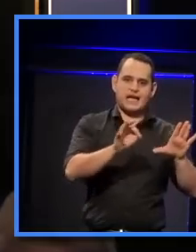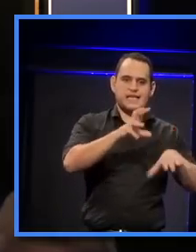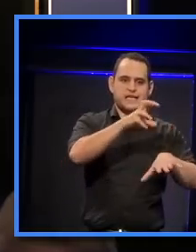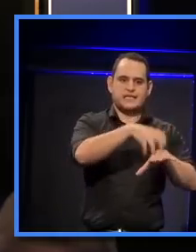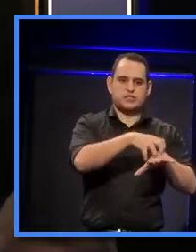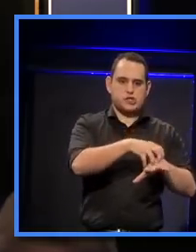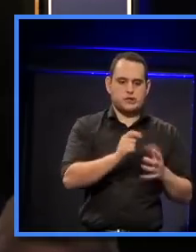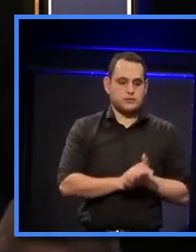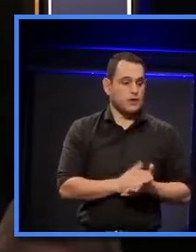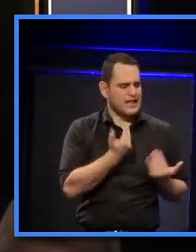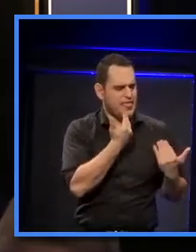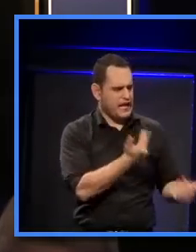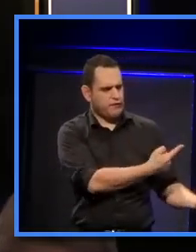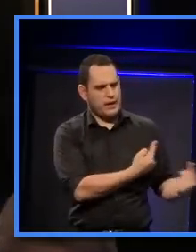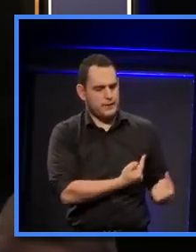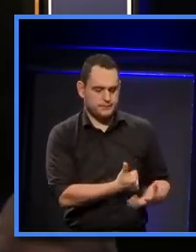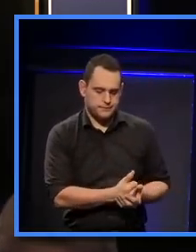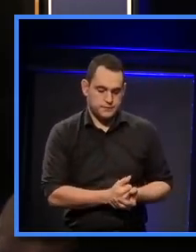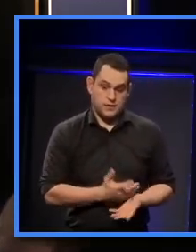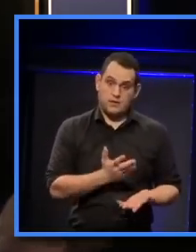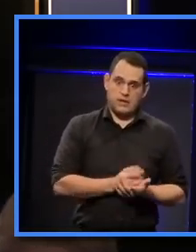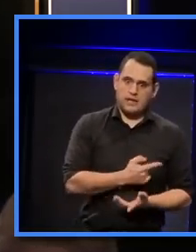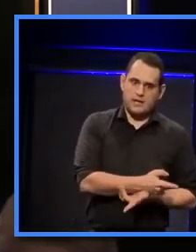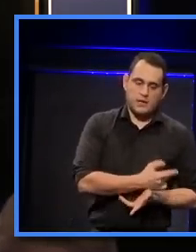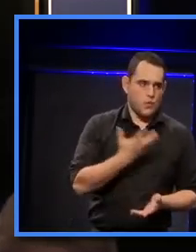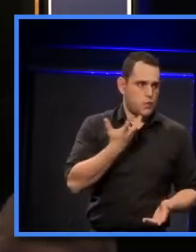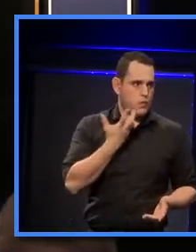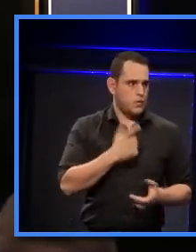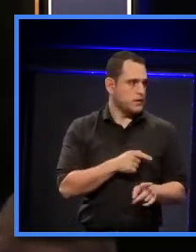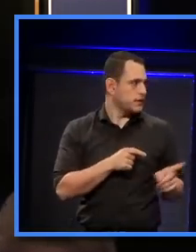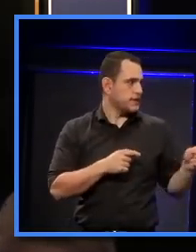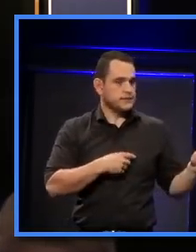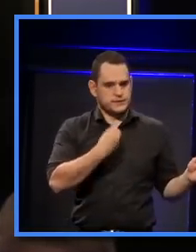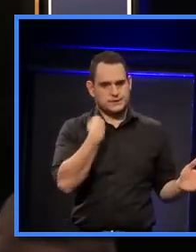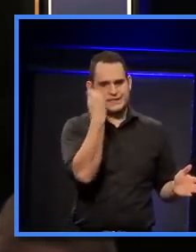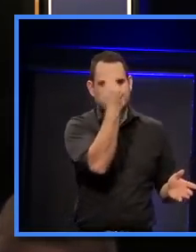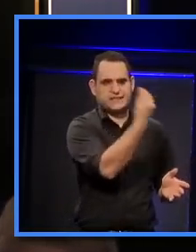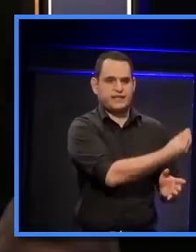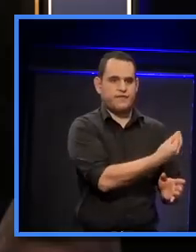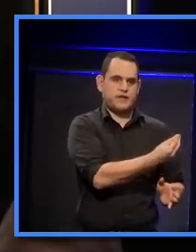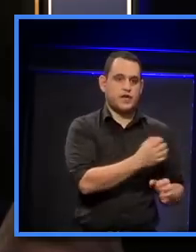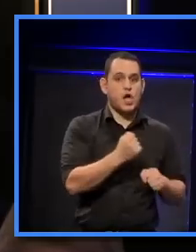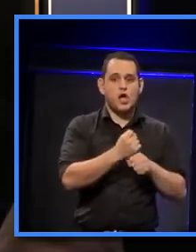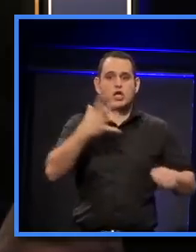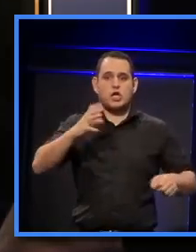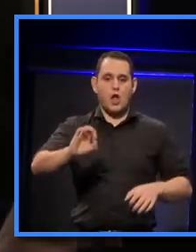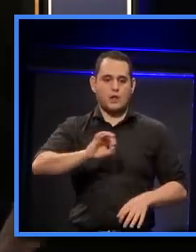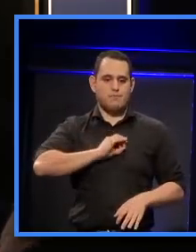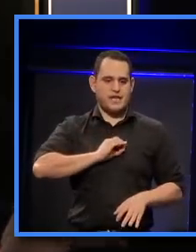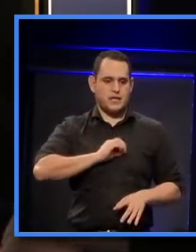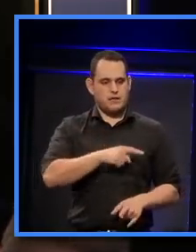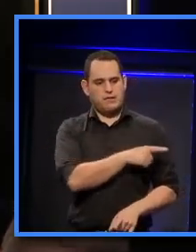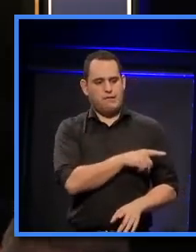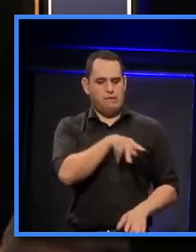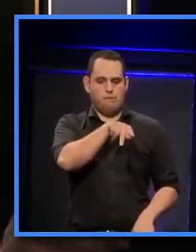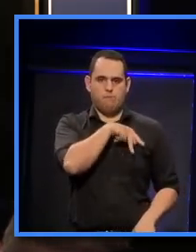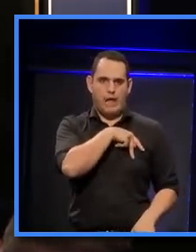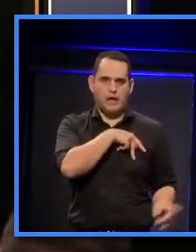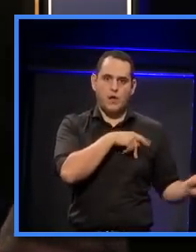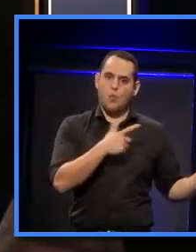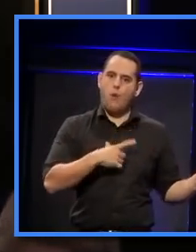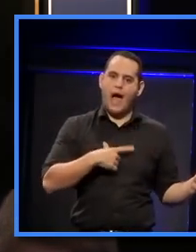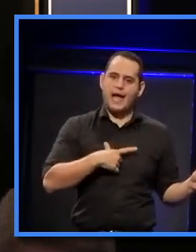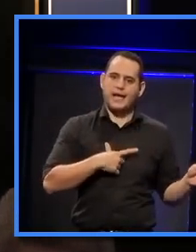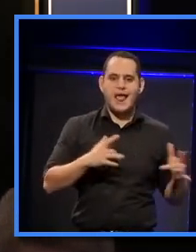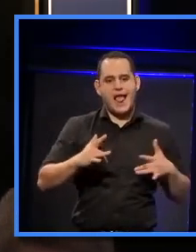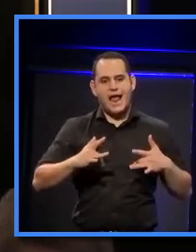wonderful to have you here, Patrick. And also, you know, he's been ordered the gold medal for lifetime achievement from the NZIA. So, it's thrilling